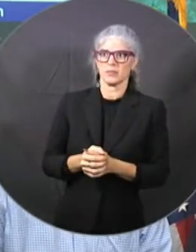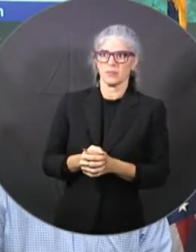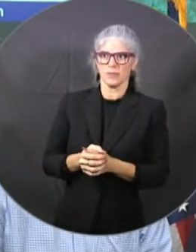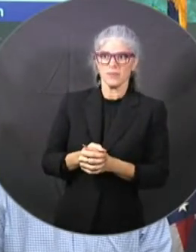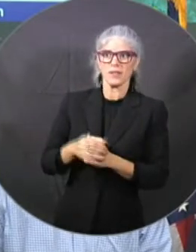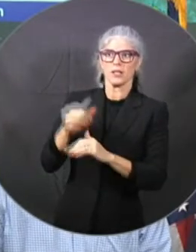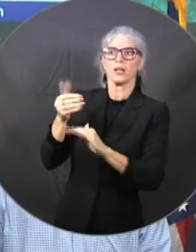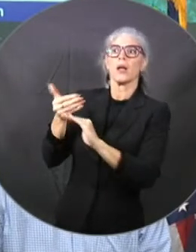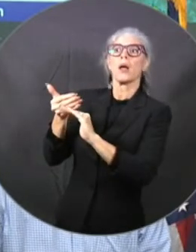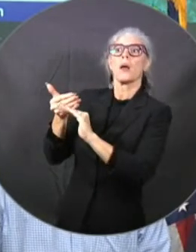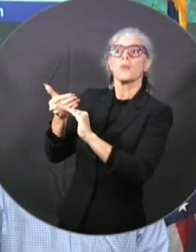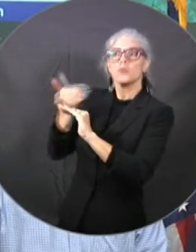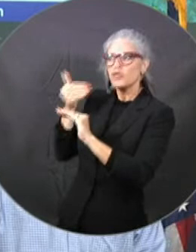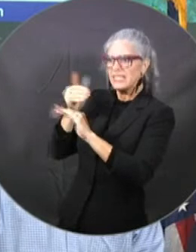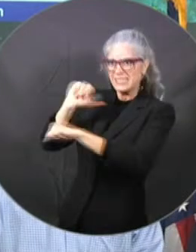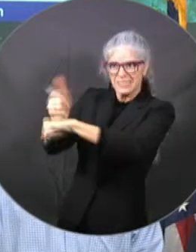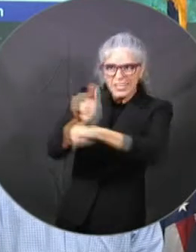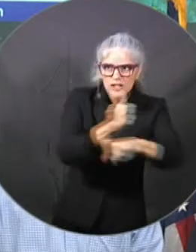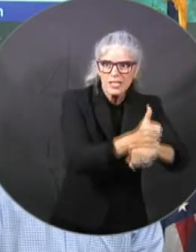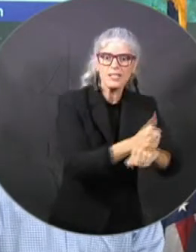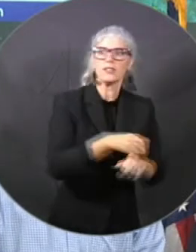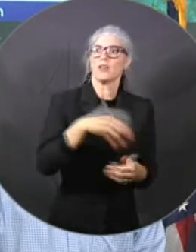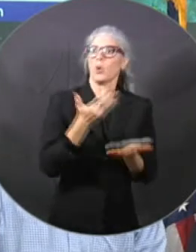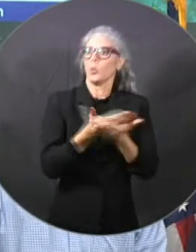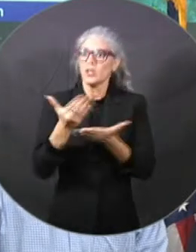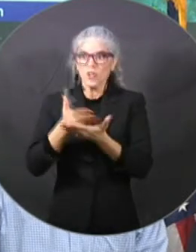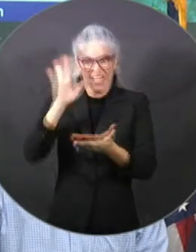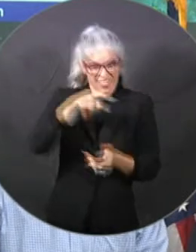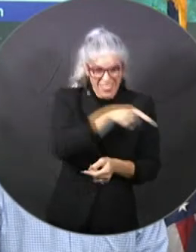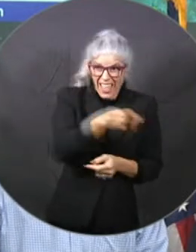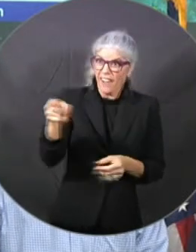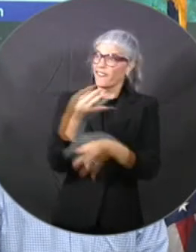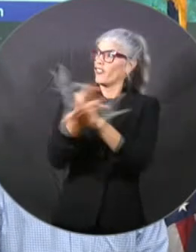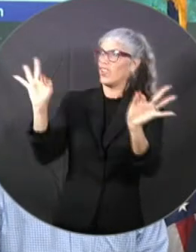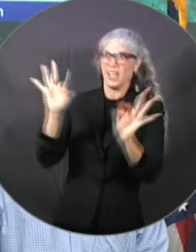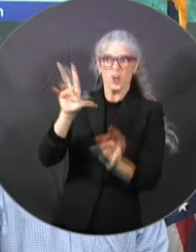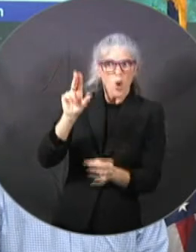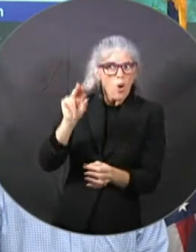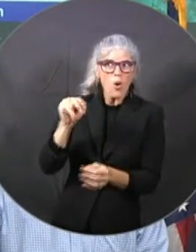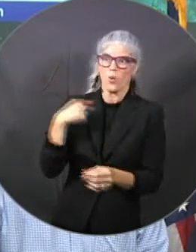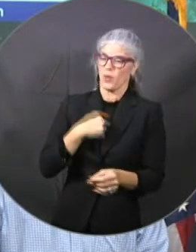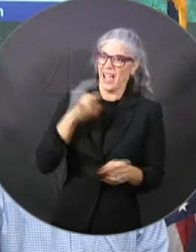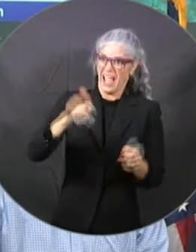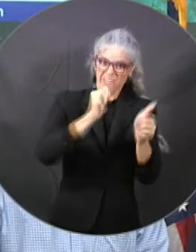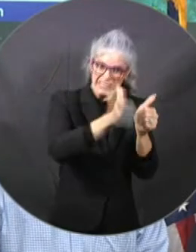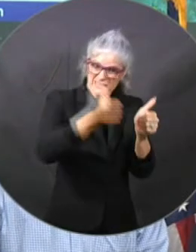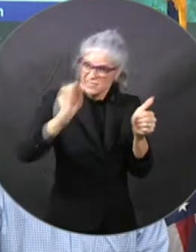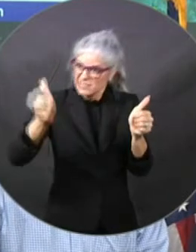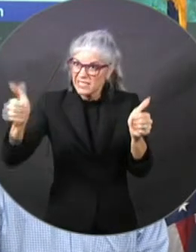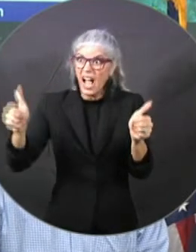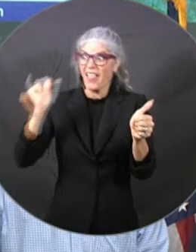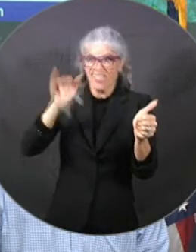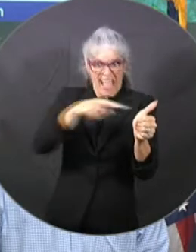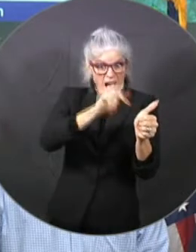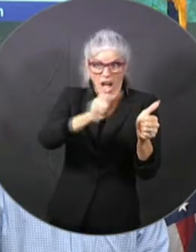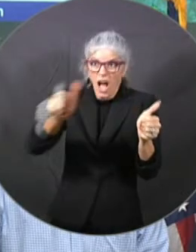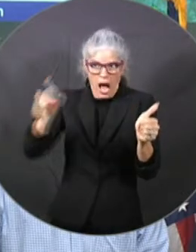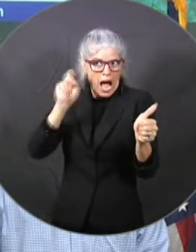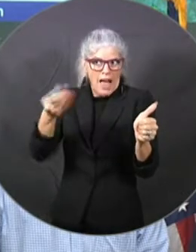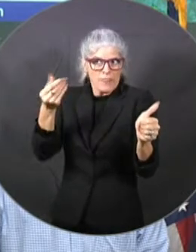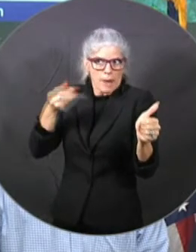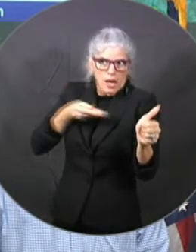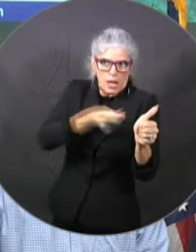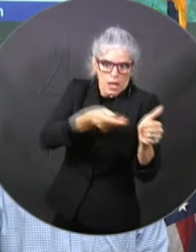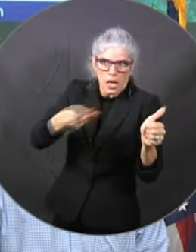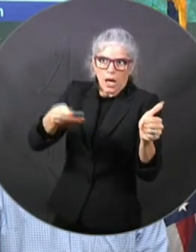resources behind it. You put resources behind it to prepare. Sometimes you may not need to use all these resources, but I would rather put